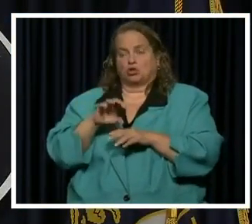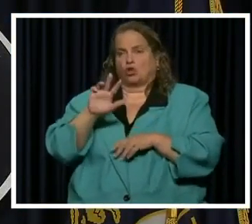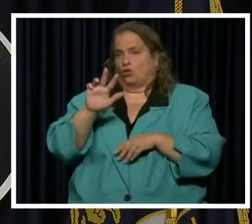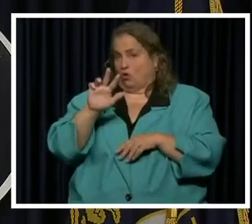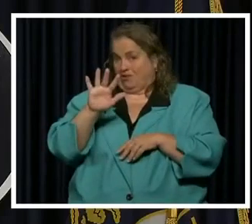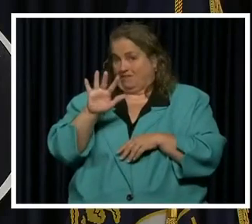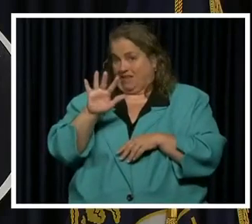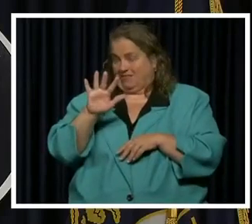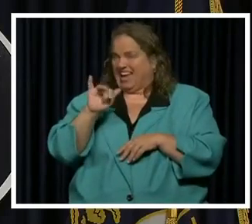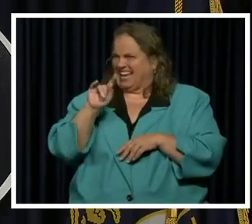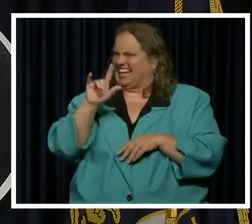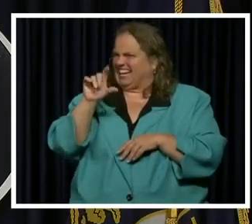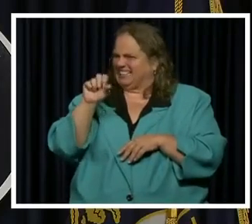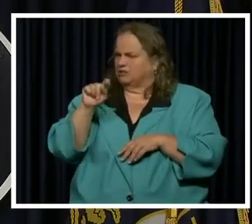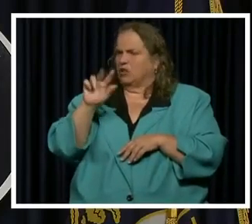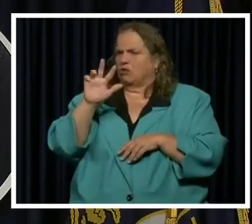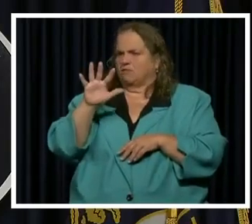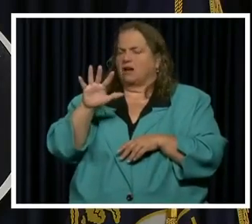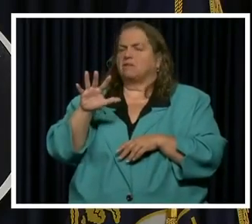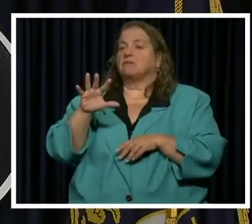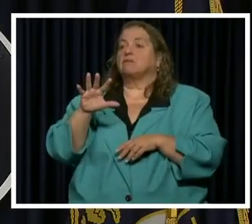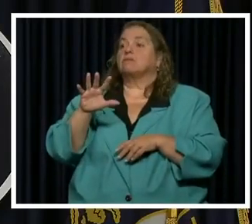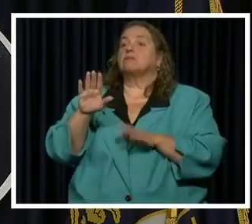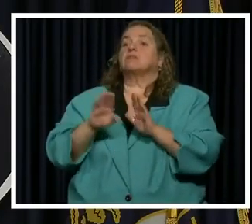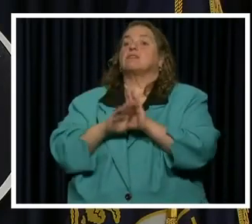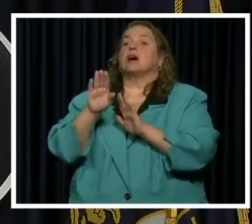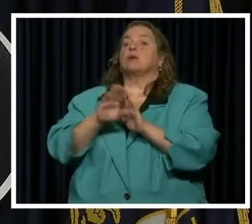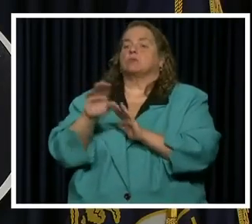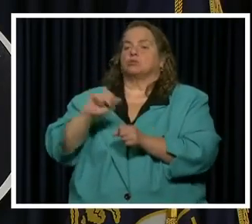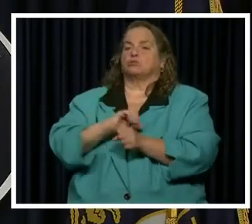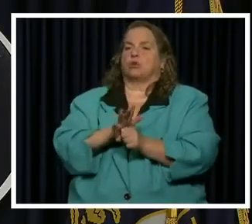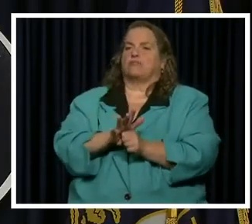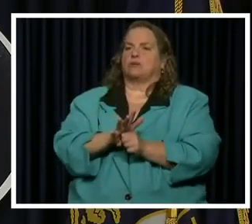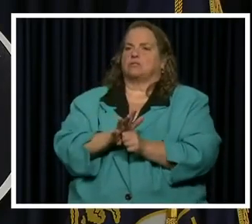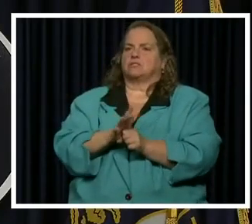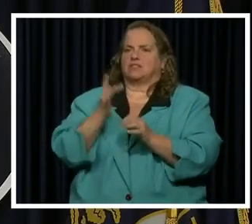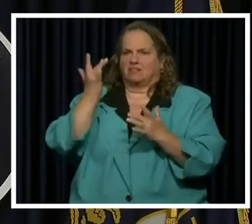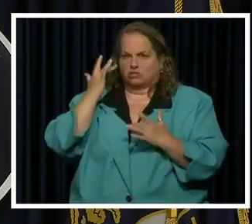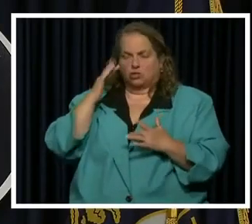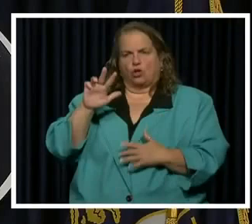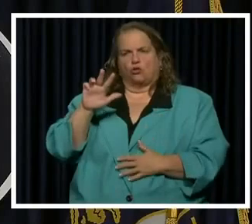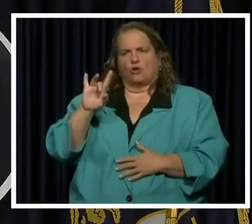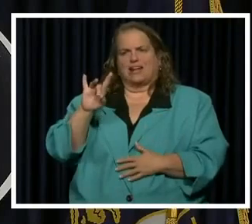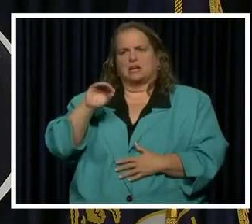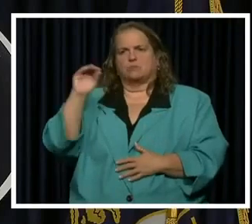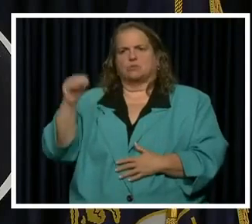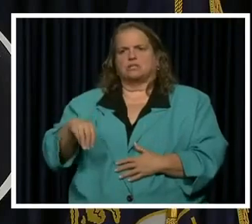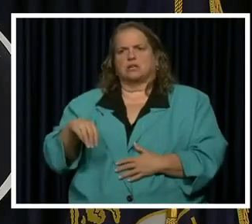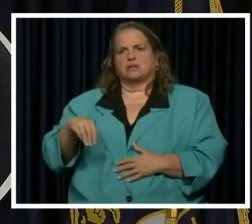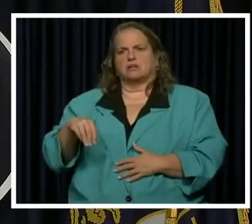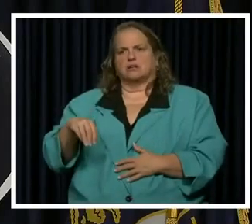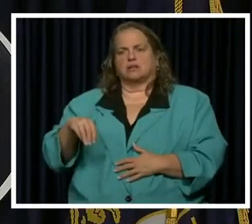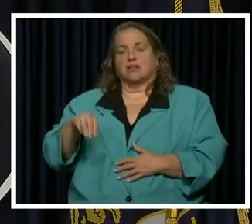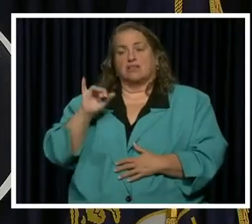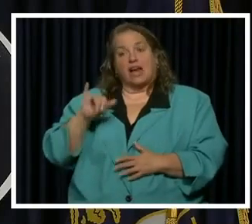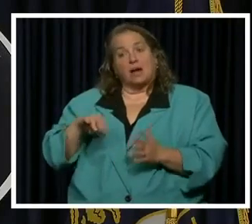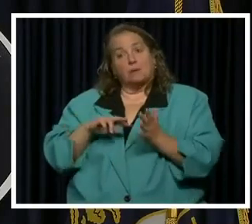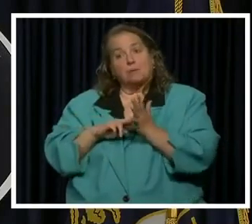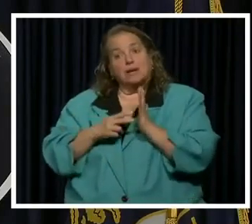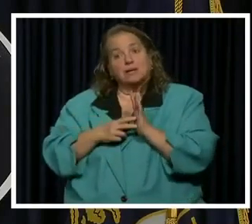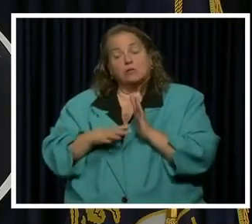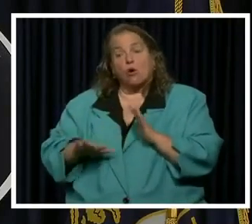35 developed coronavirus infection. So that's about a 38% positivity rate. That means